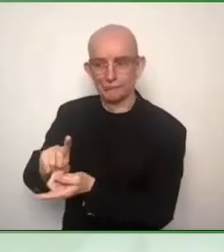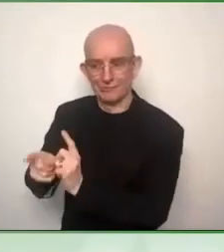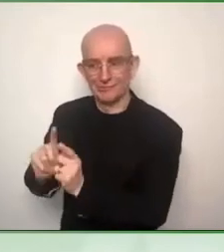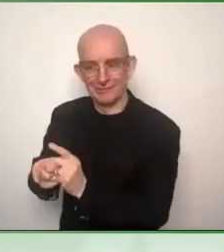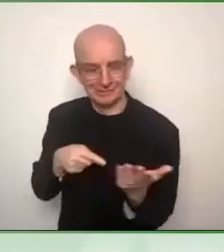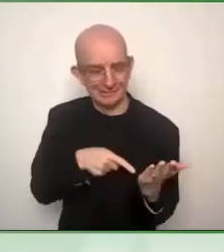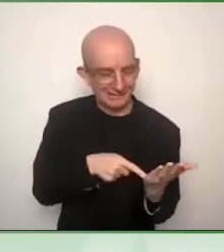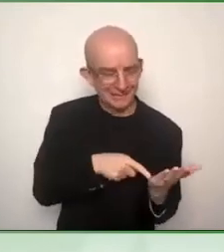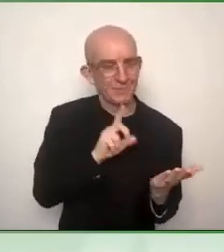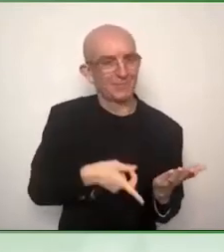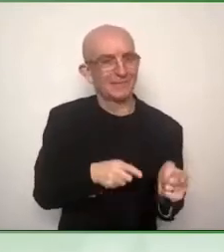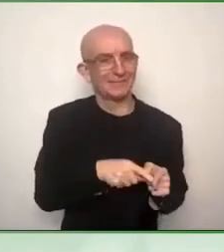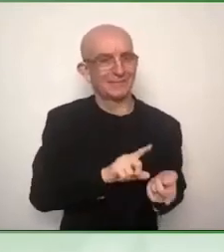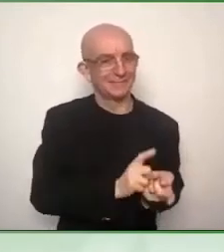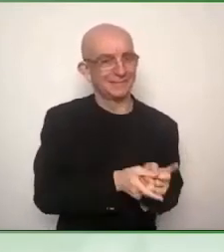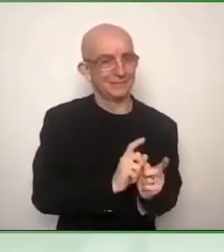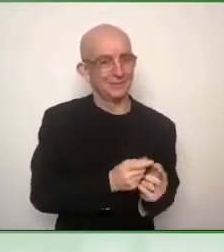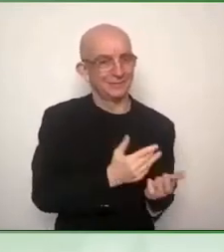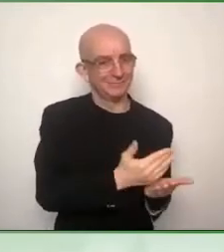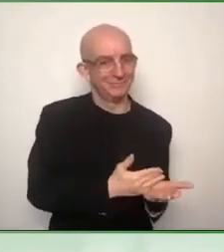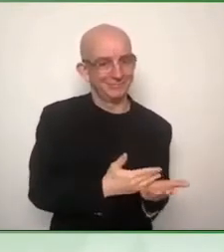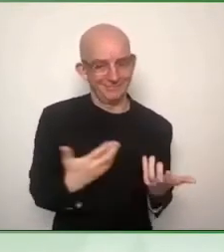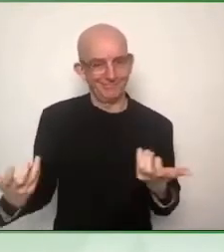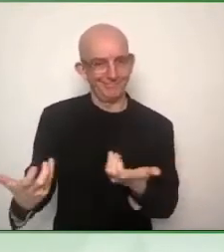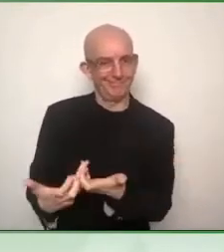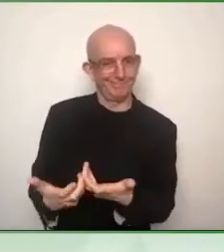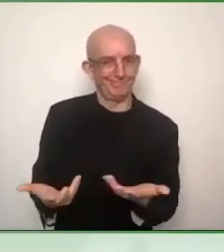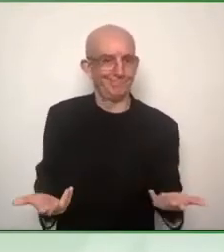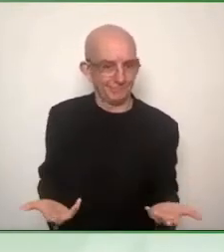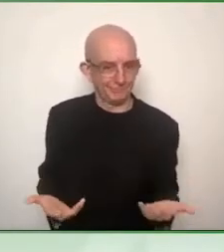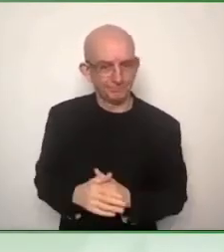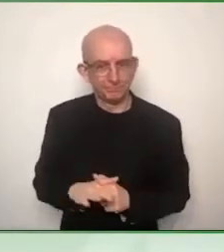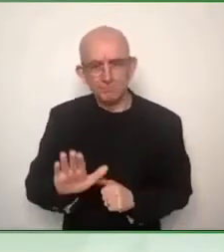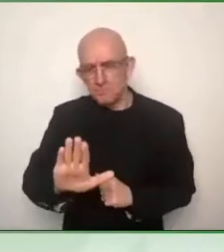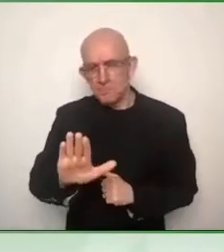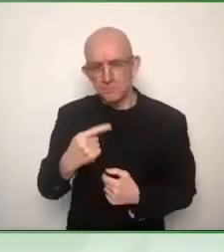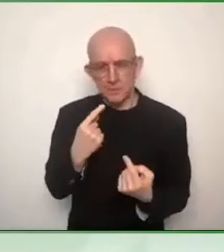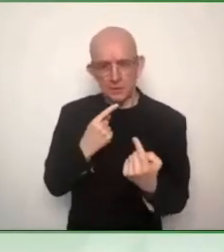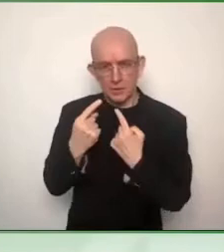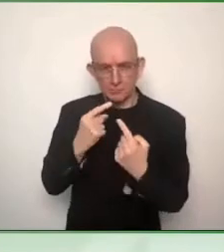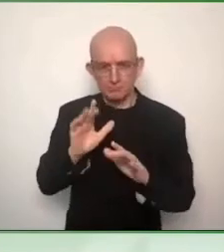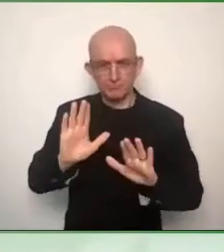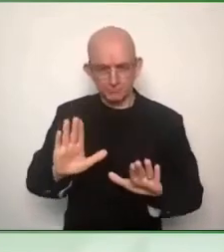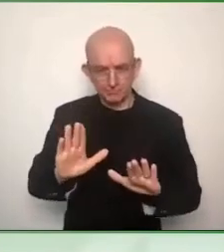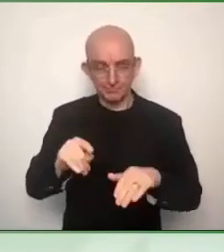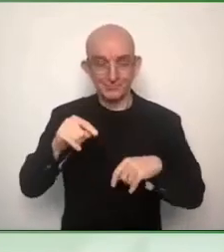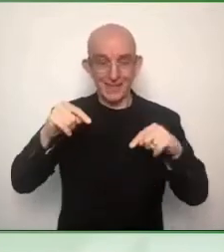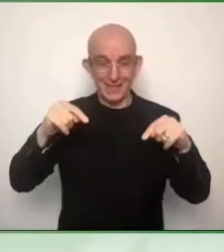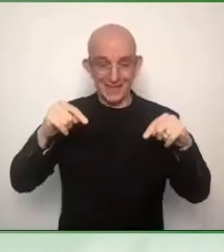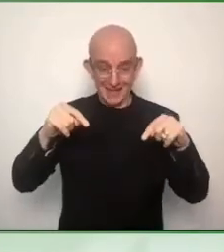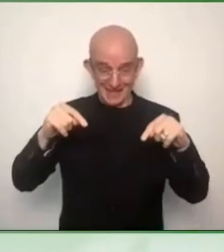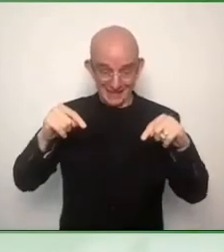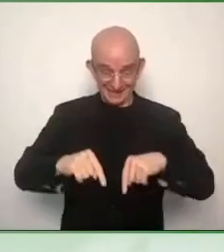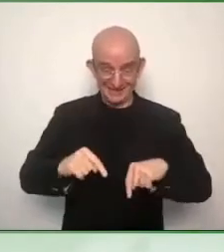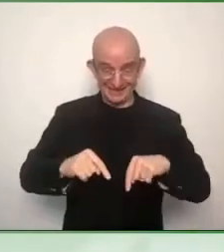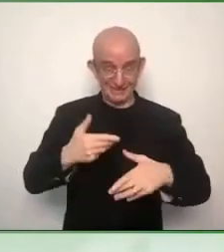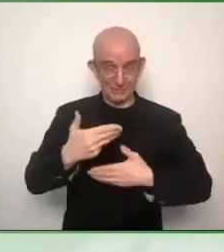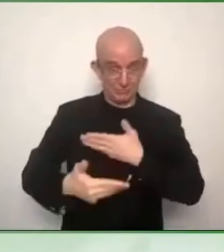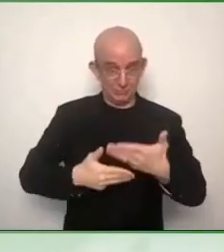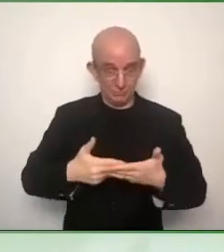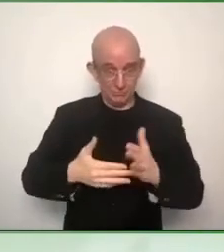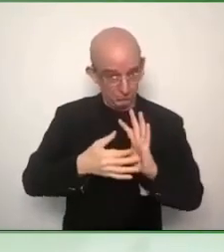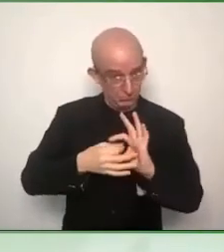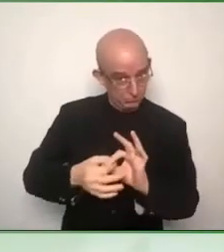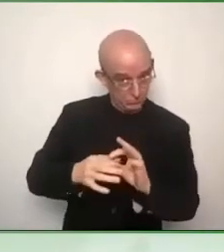needed as a background is how does Amazon.com in general approach accessibility? What's the policy behind this? What